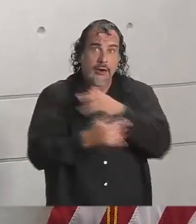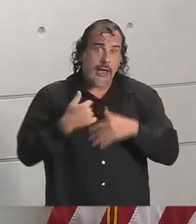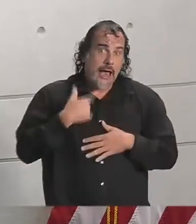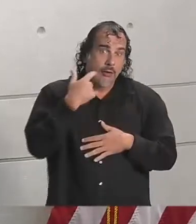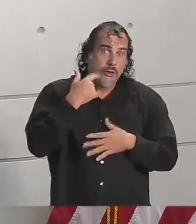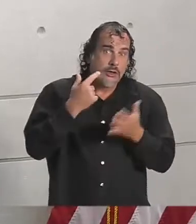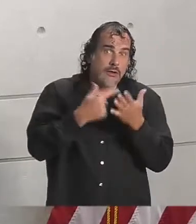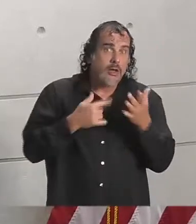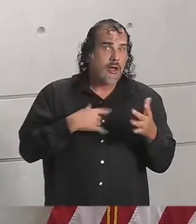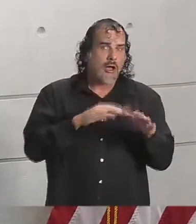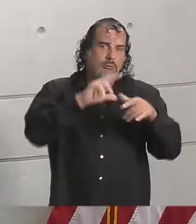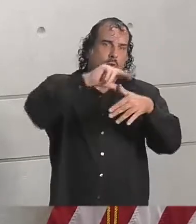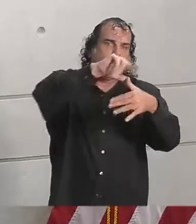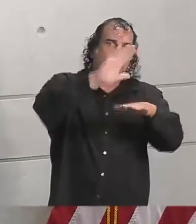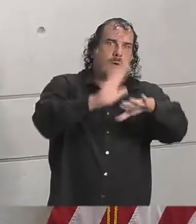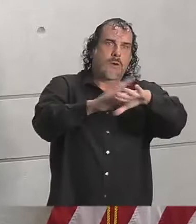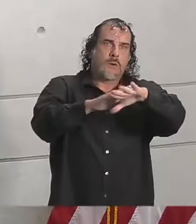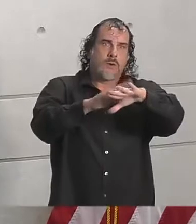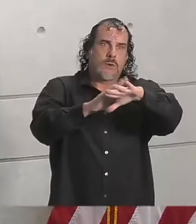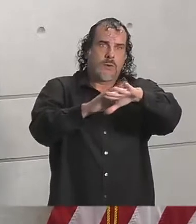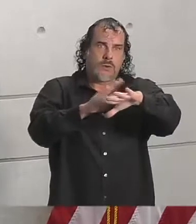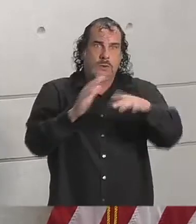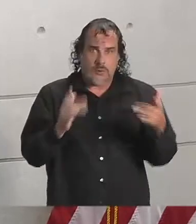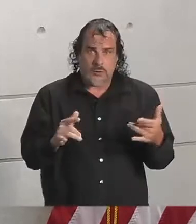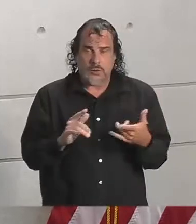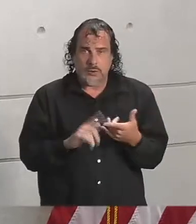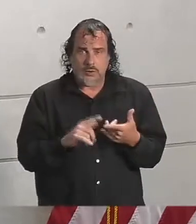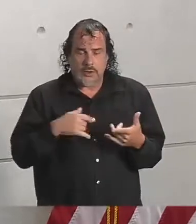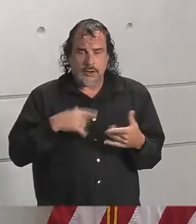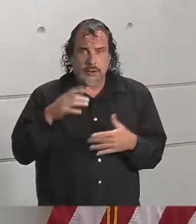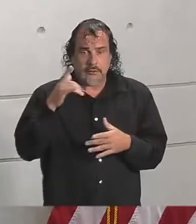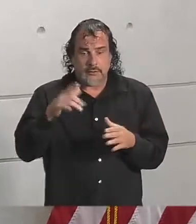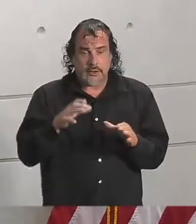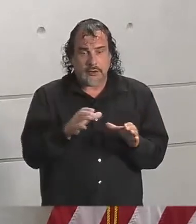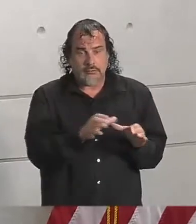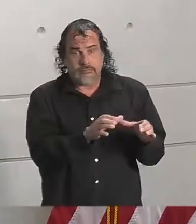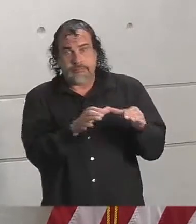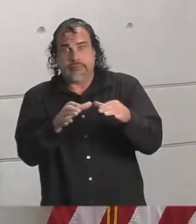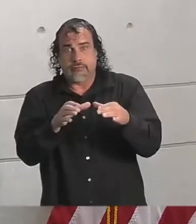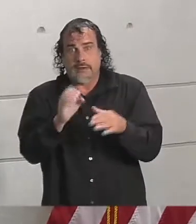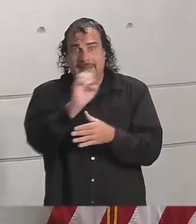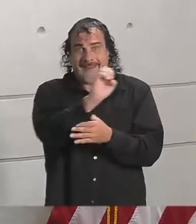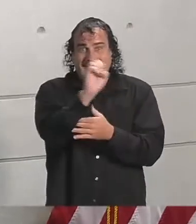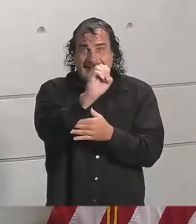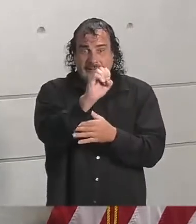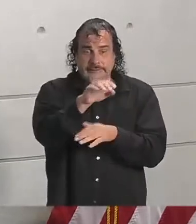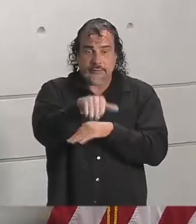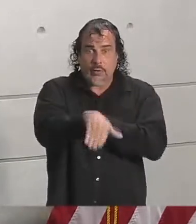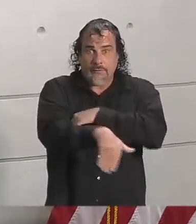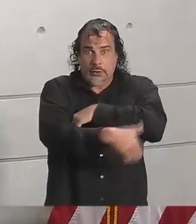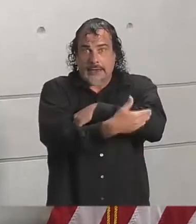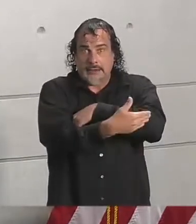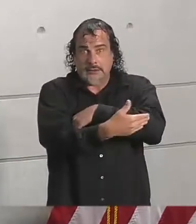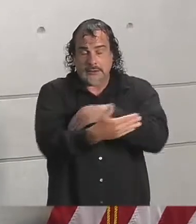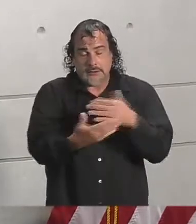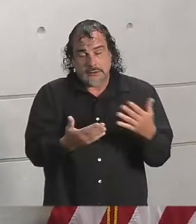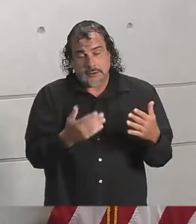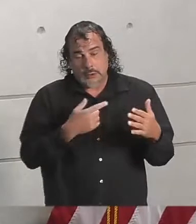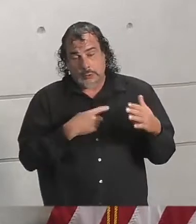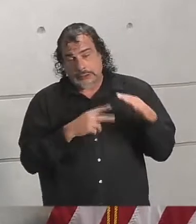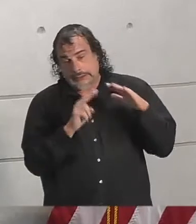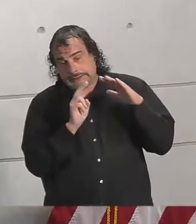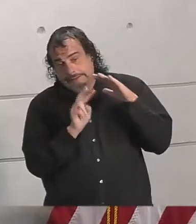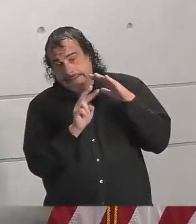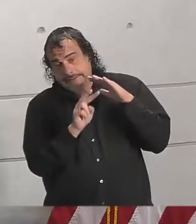while this storm has ticked to the east overnight, it is still anticipated